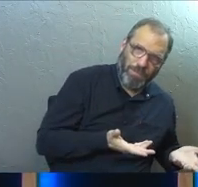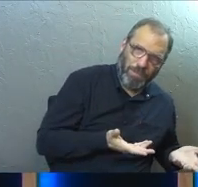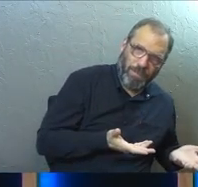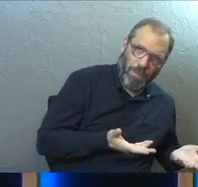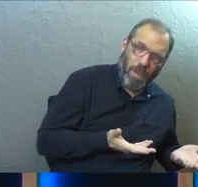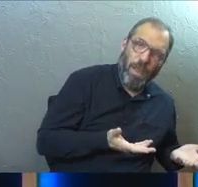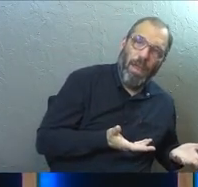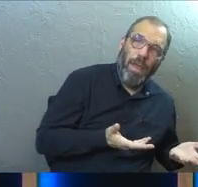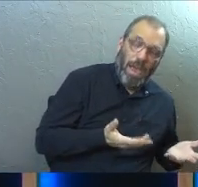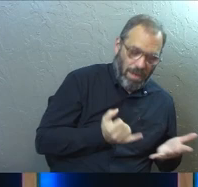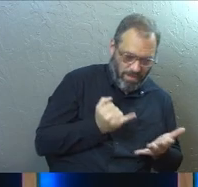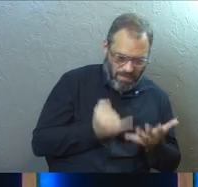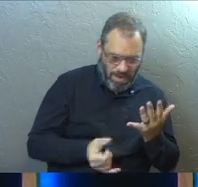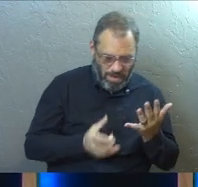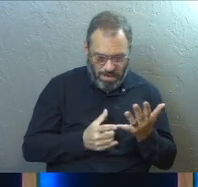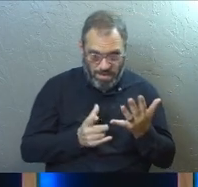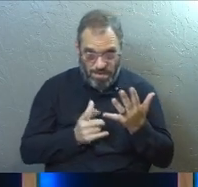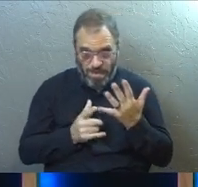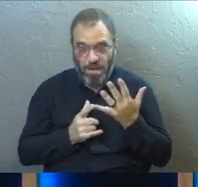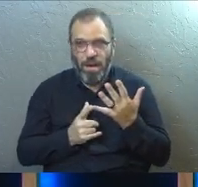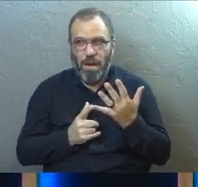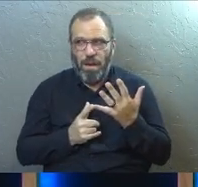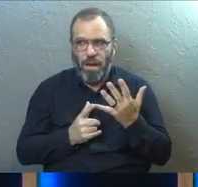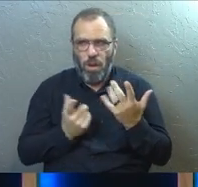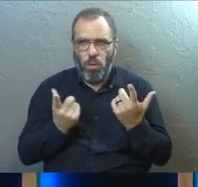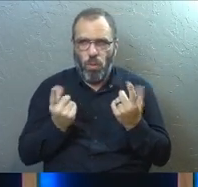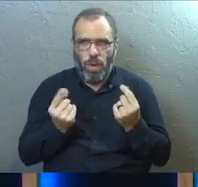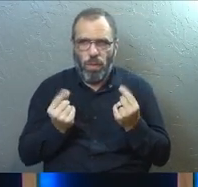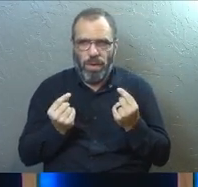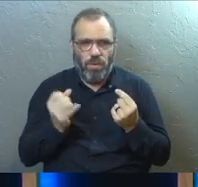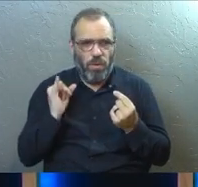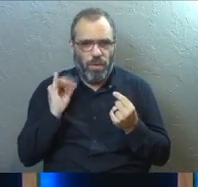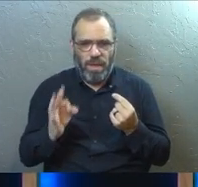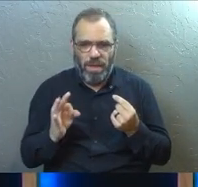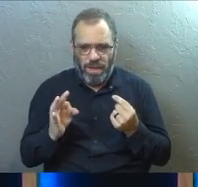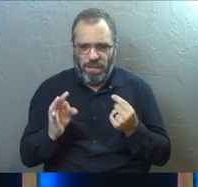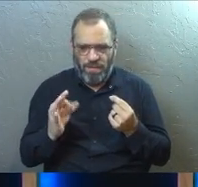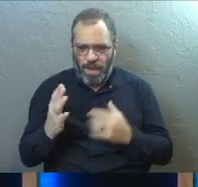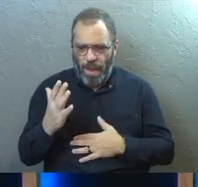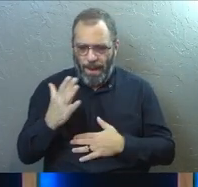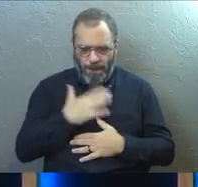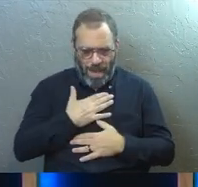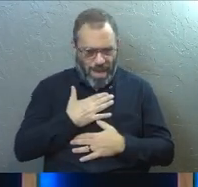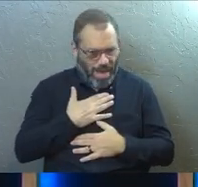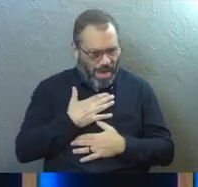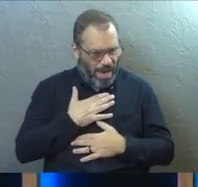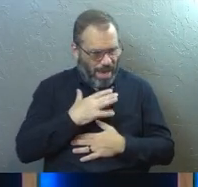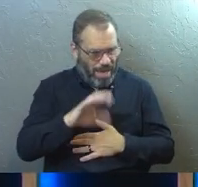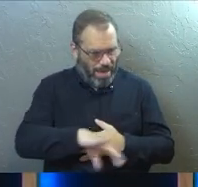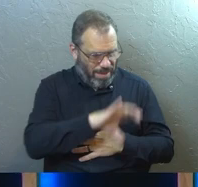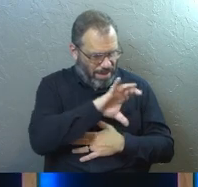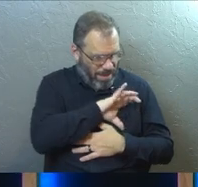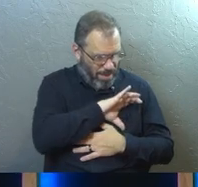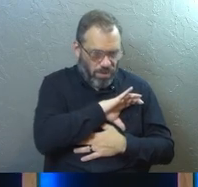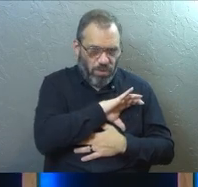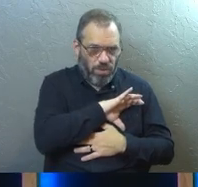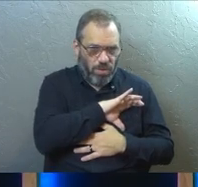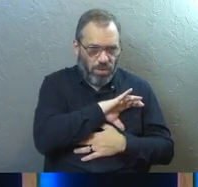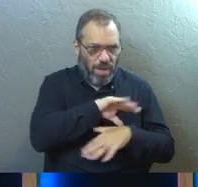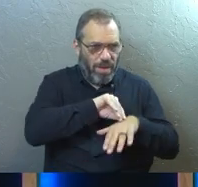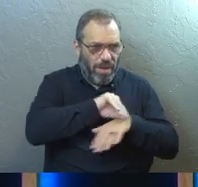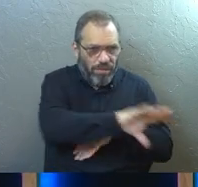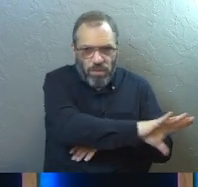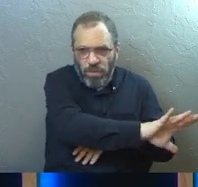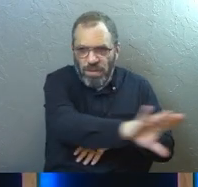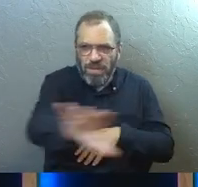And then finally, what do I do about passing my own character along to others and influencing others?